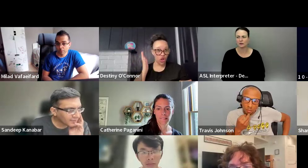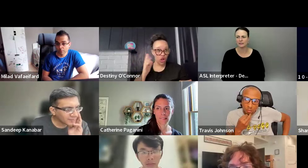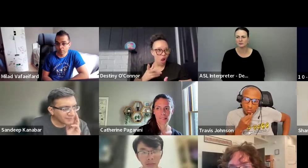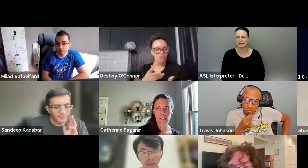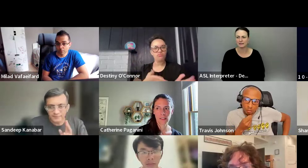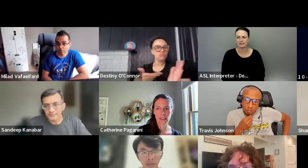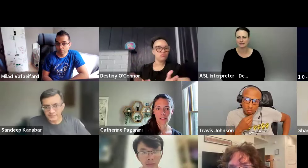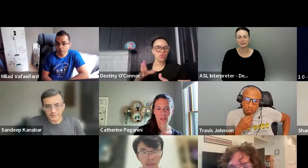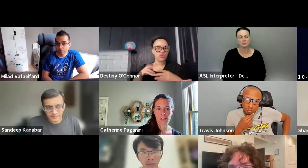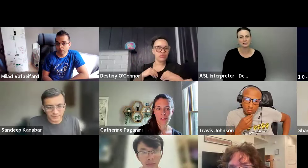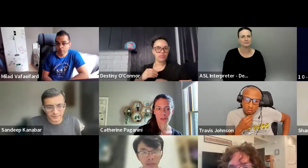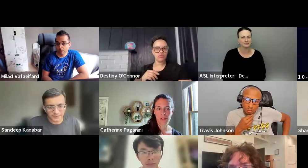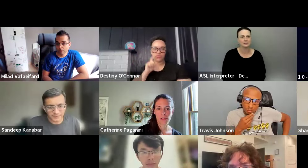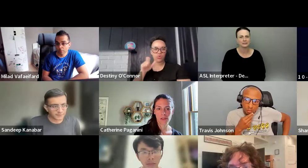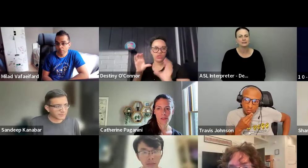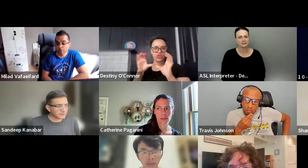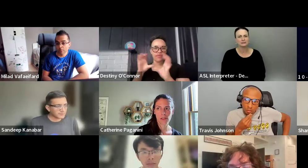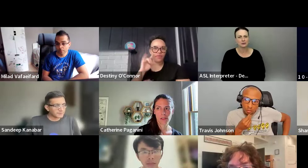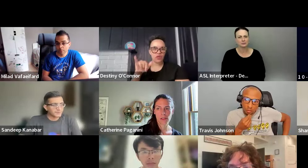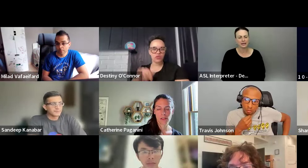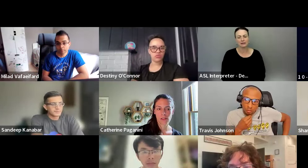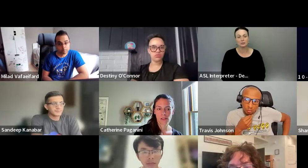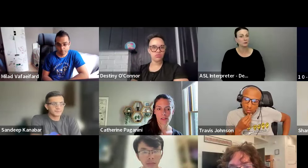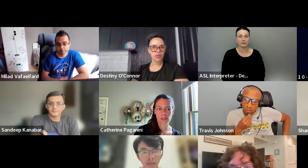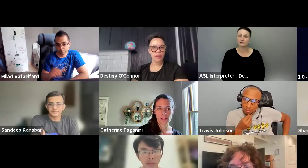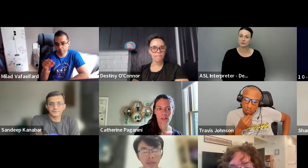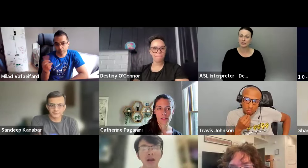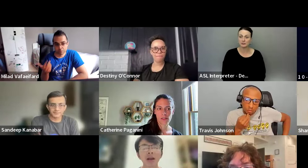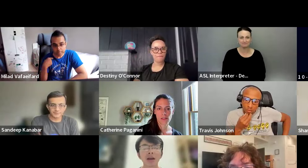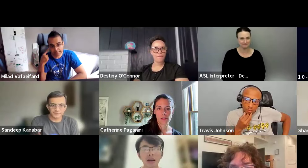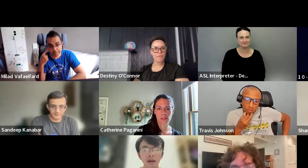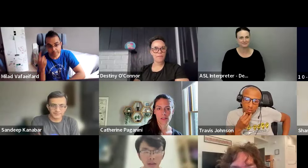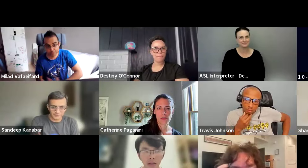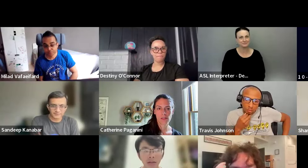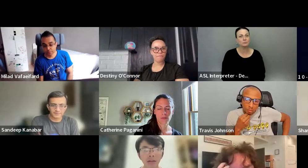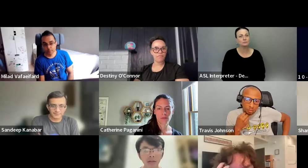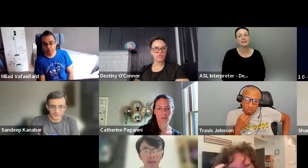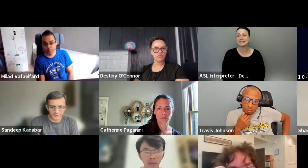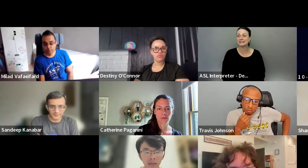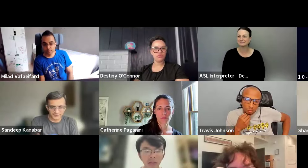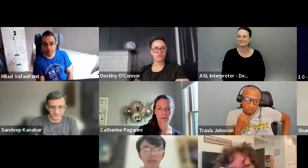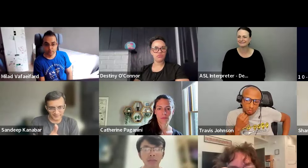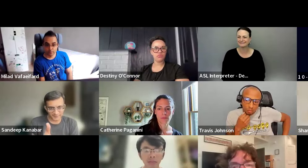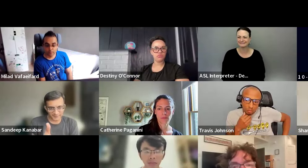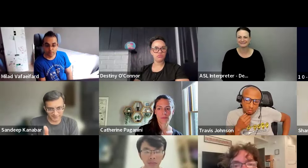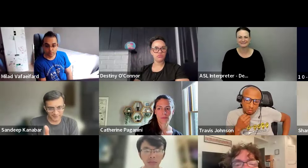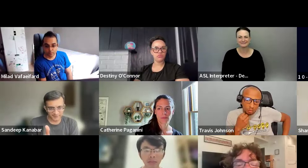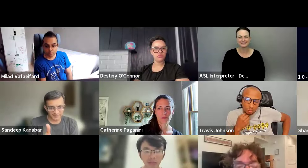idea and the organizers like it, they select you. That's it. So yeah, you don't need a certification. Well, makes sense.